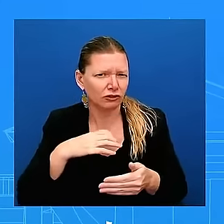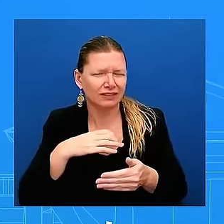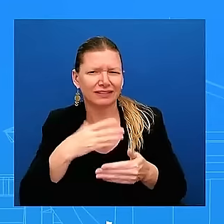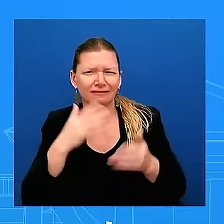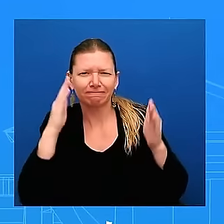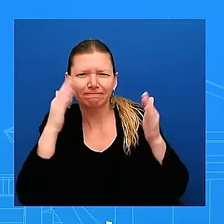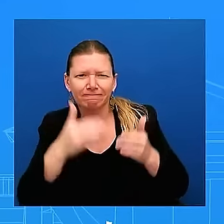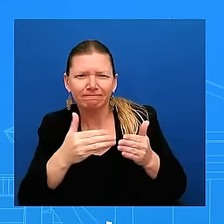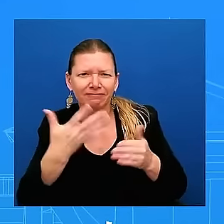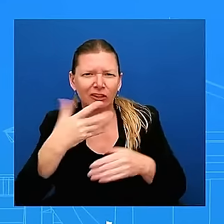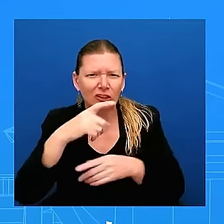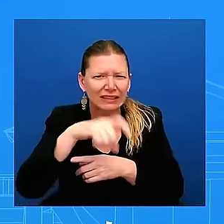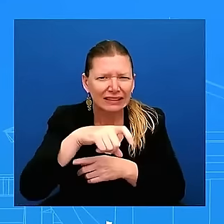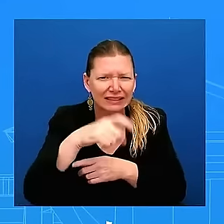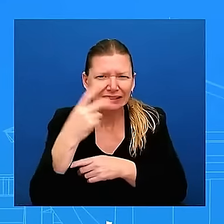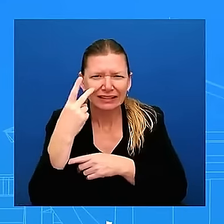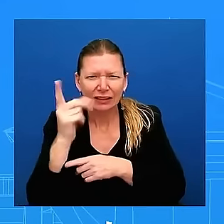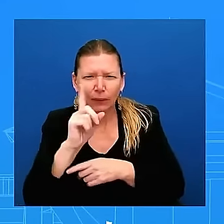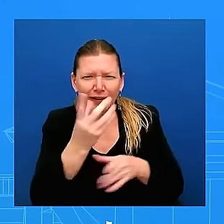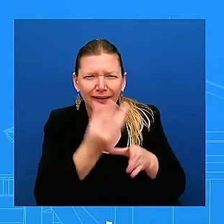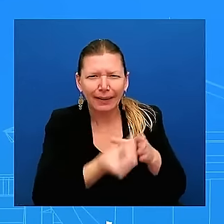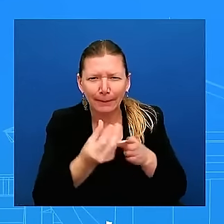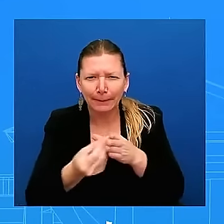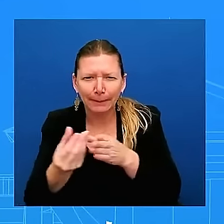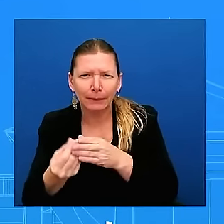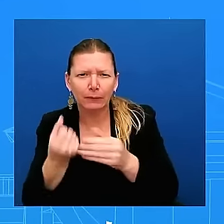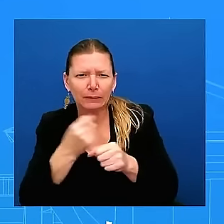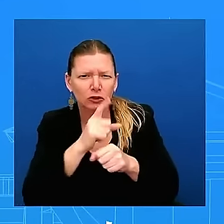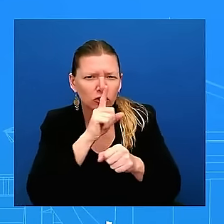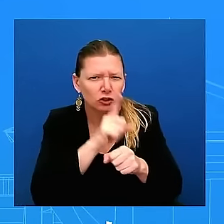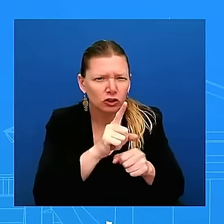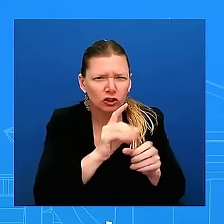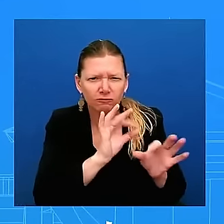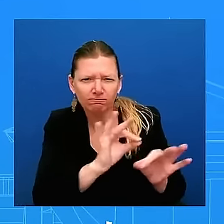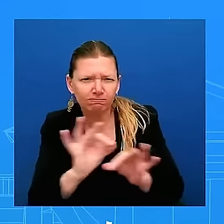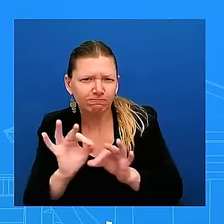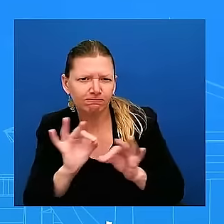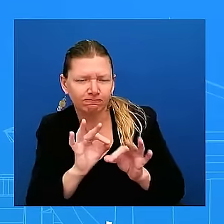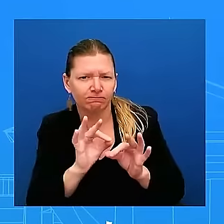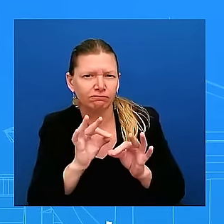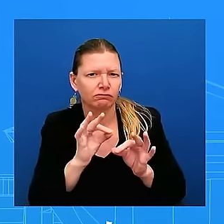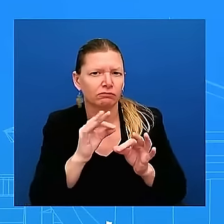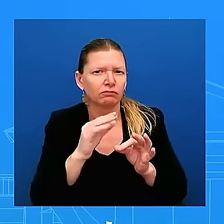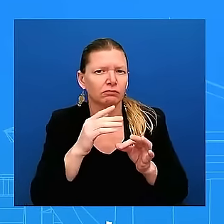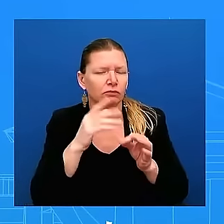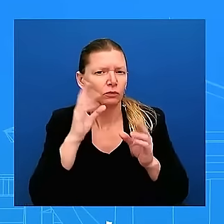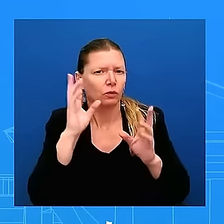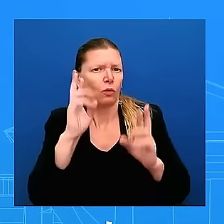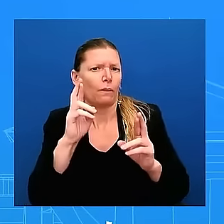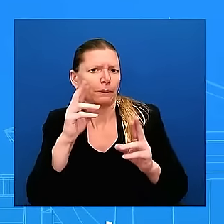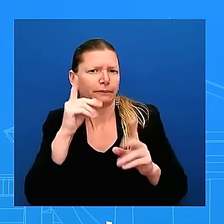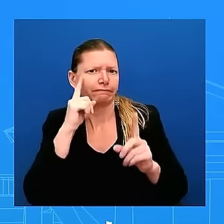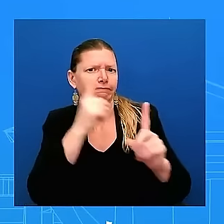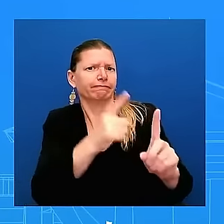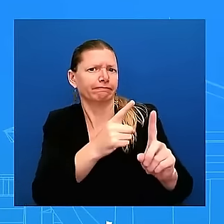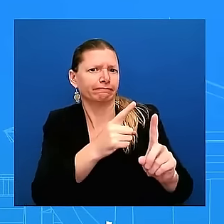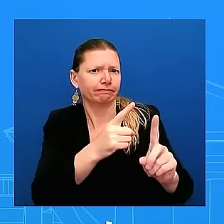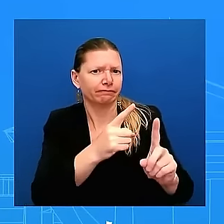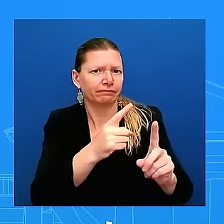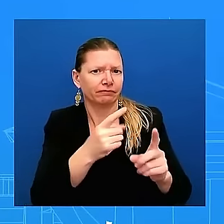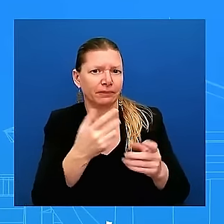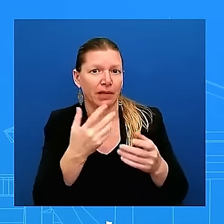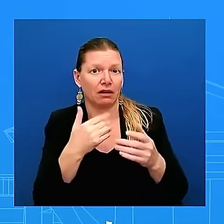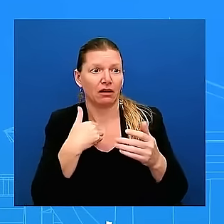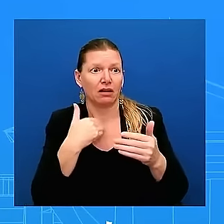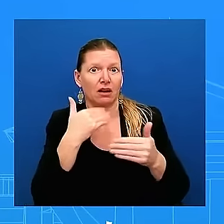to get to make sure that we uh that we actually achieve that goal so we're not going to get ahead of those conversations as we're talking